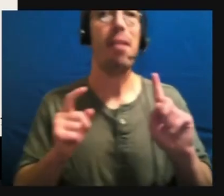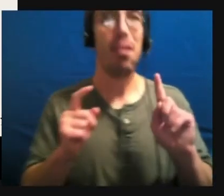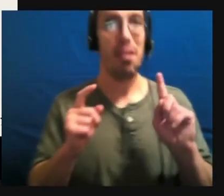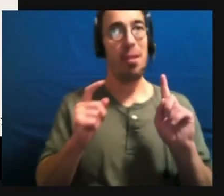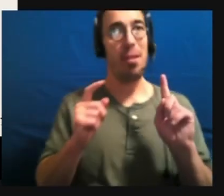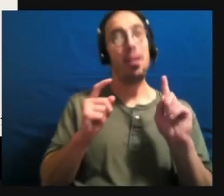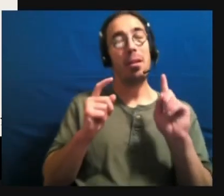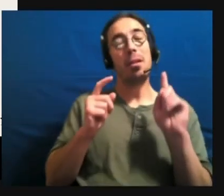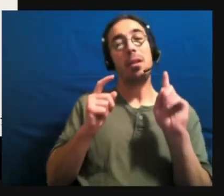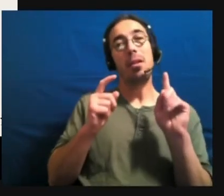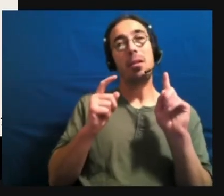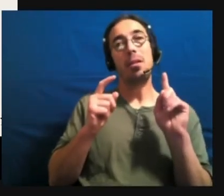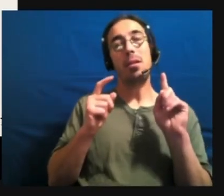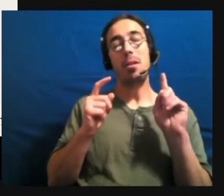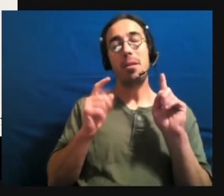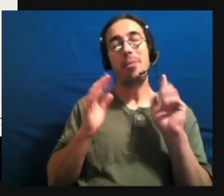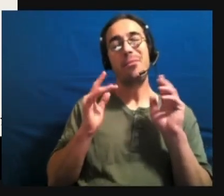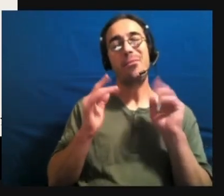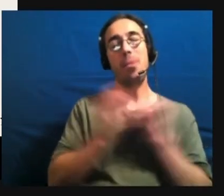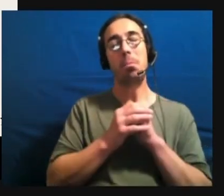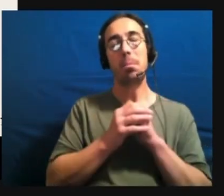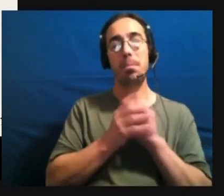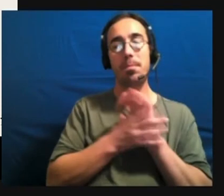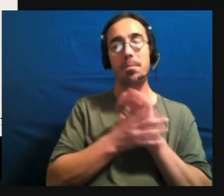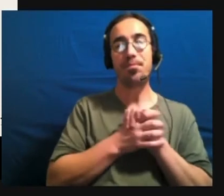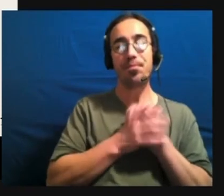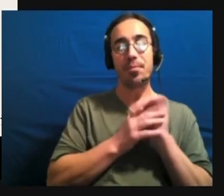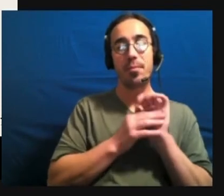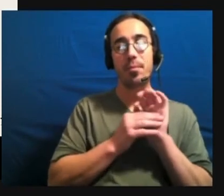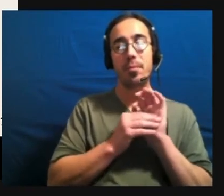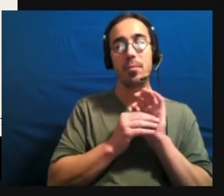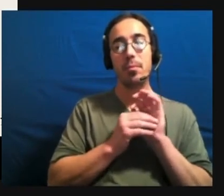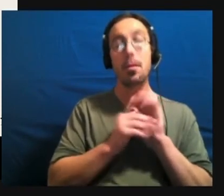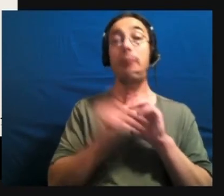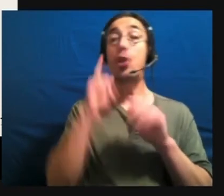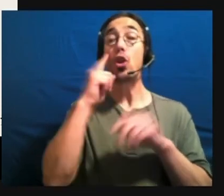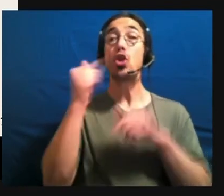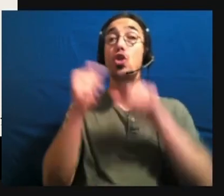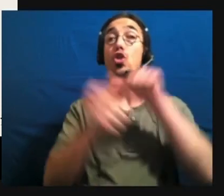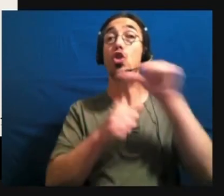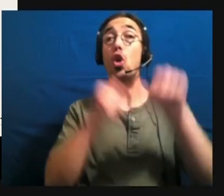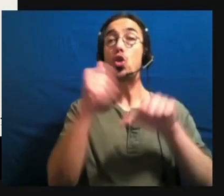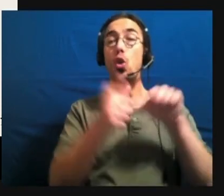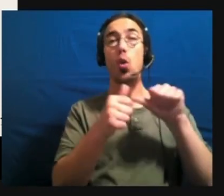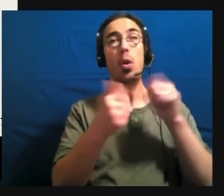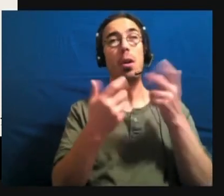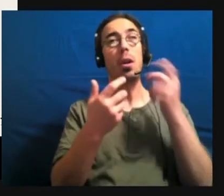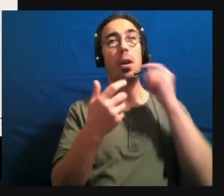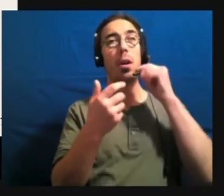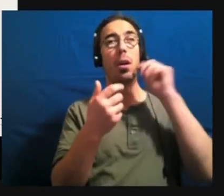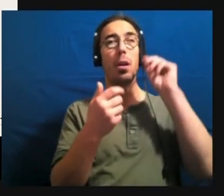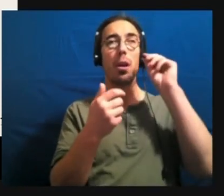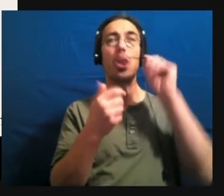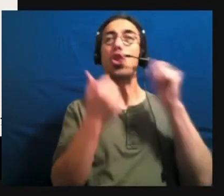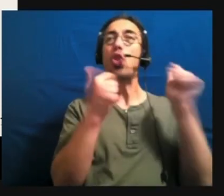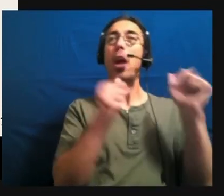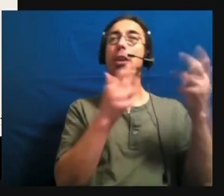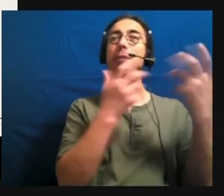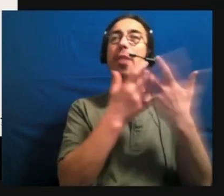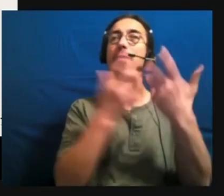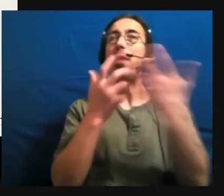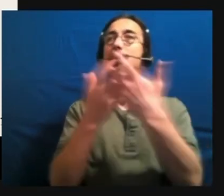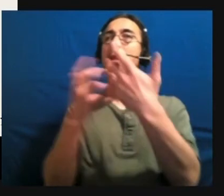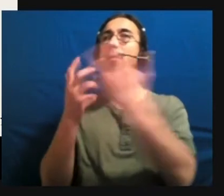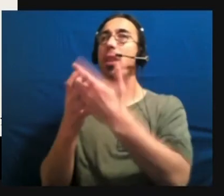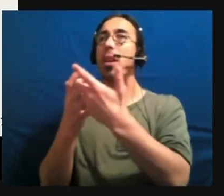do the social lubrication of just kind of fitting in. Um,